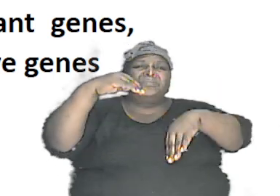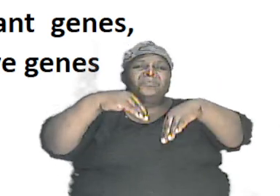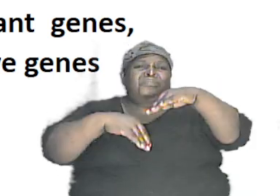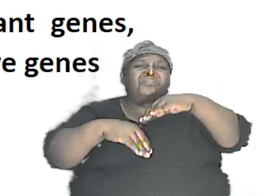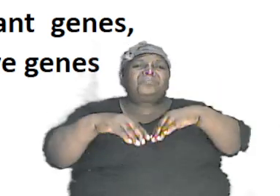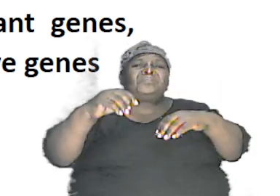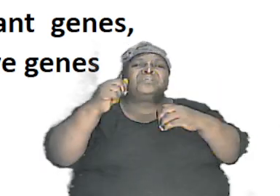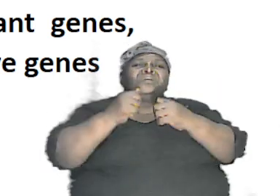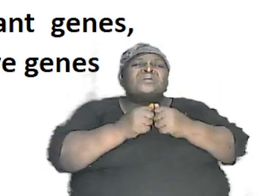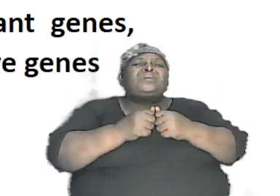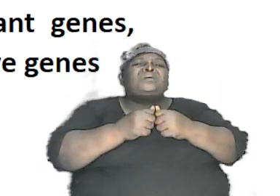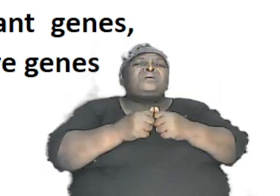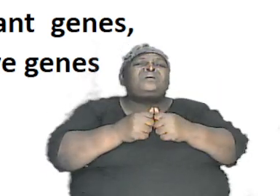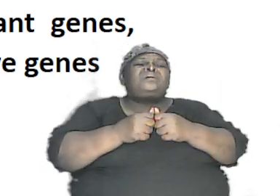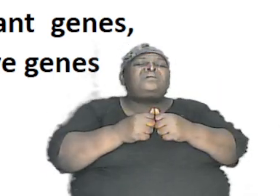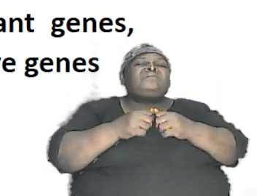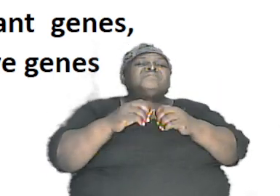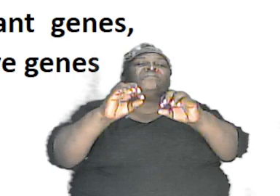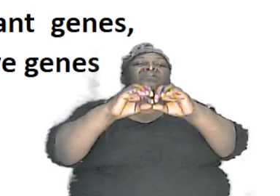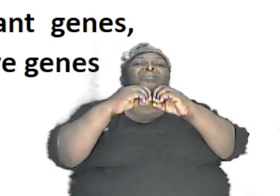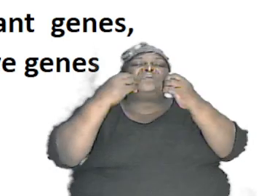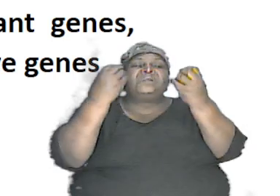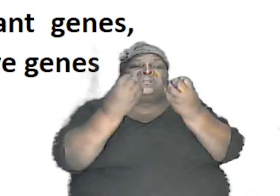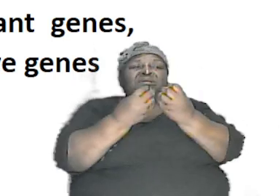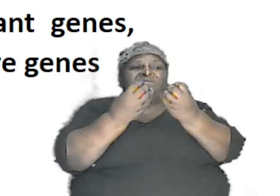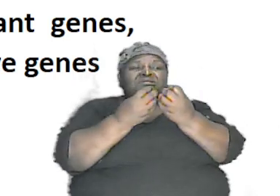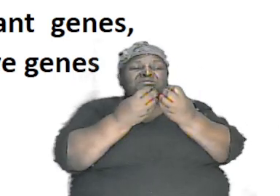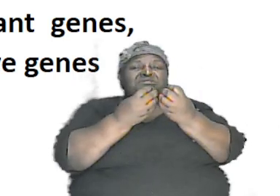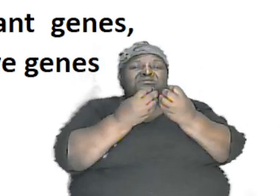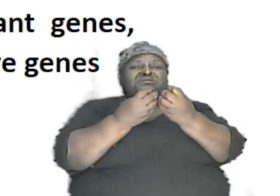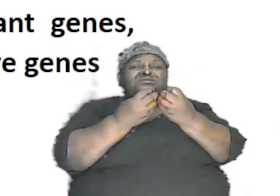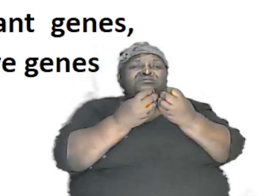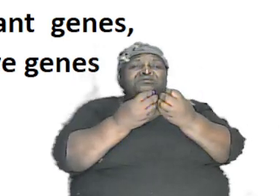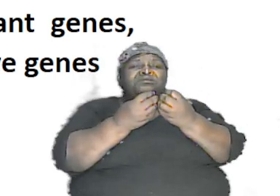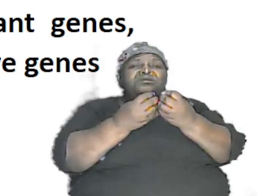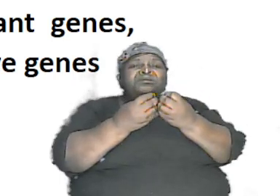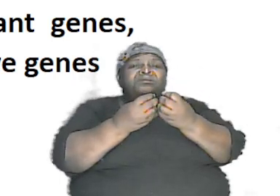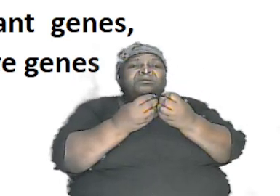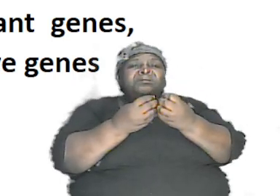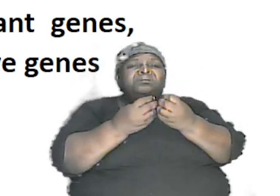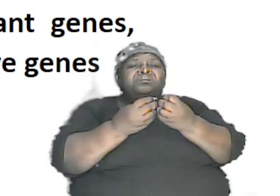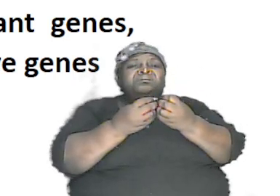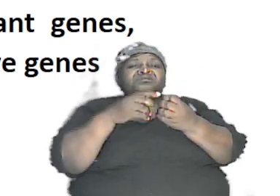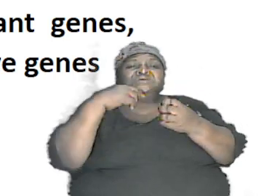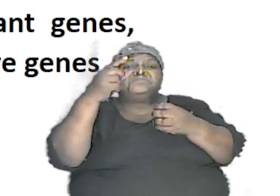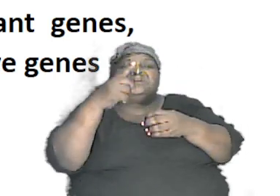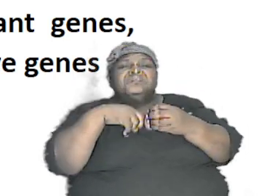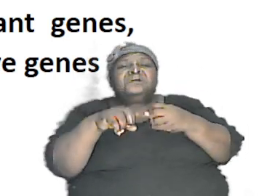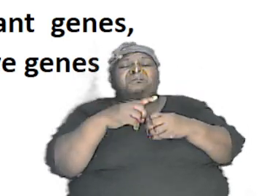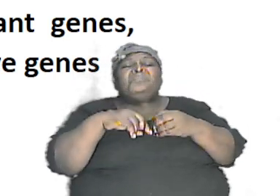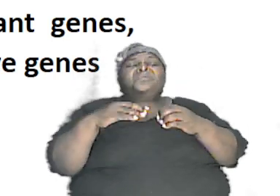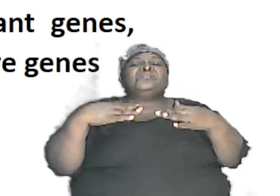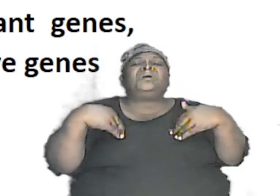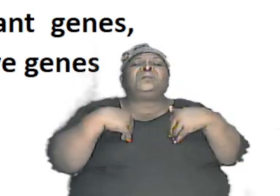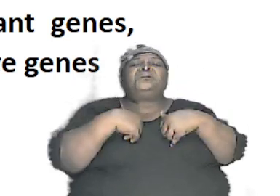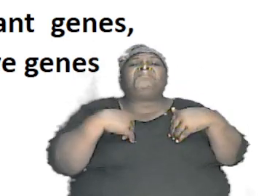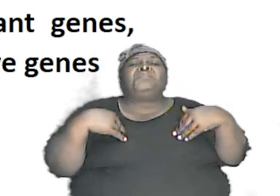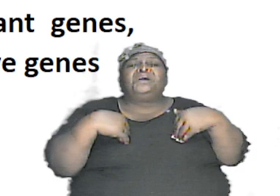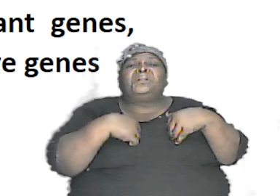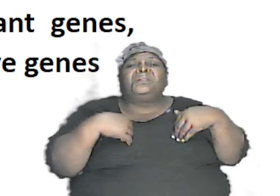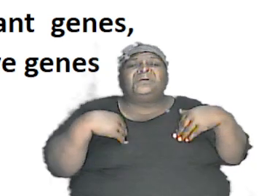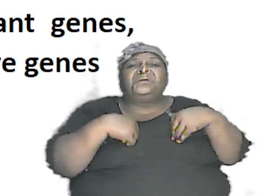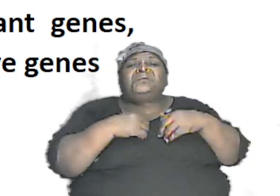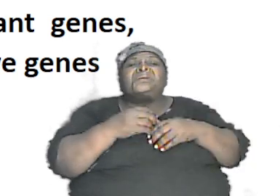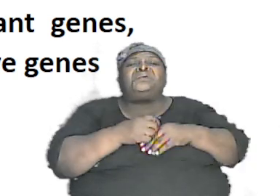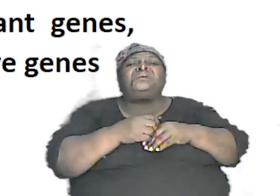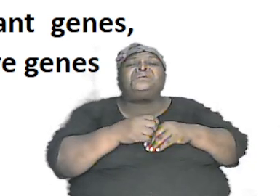variation of organisms so let us talk about animals for example looking when